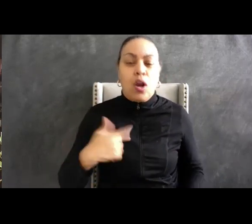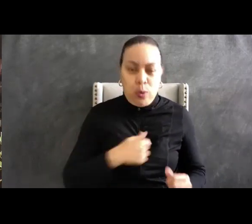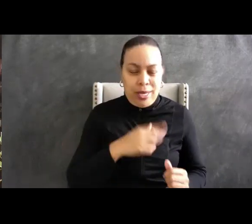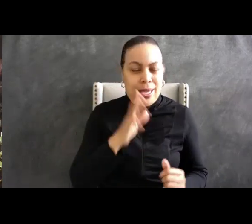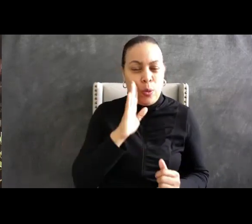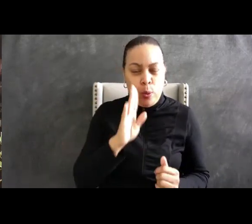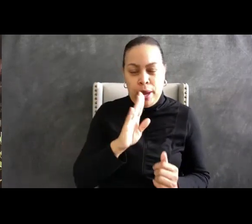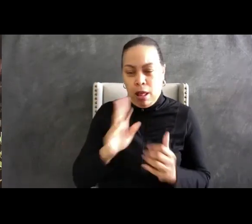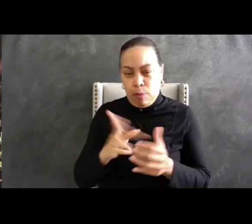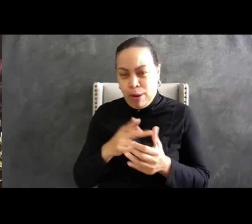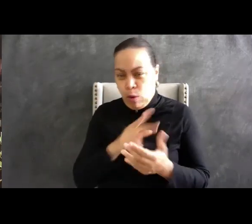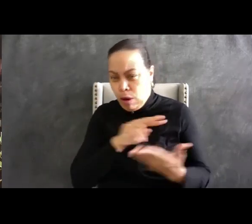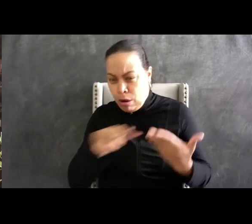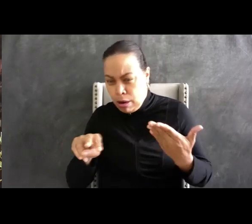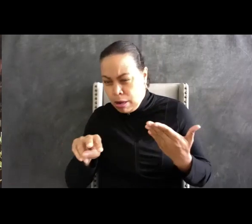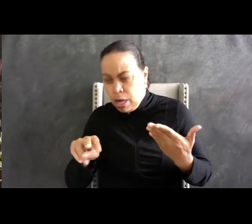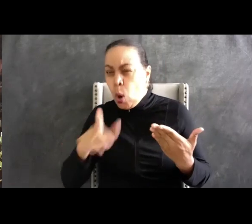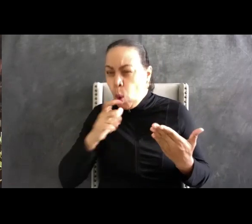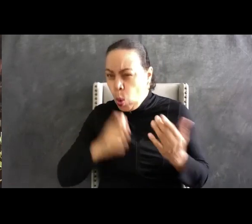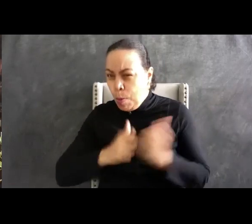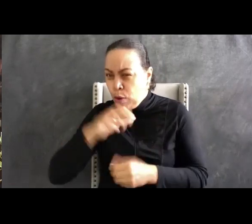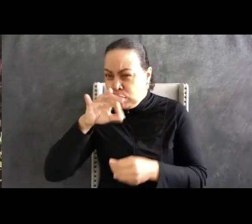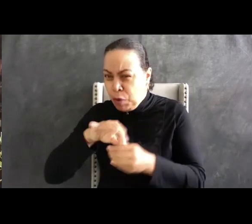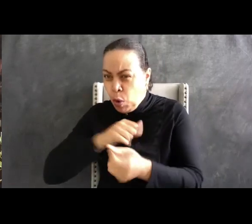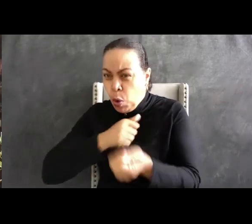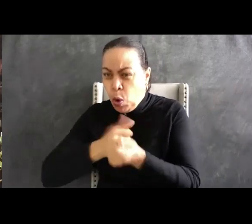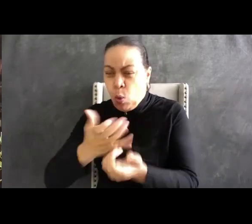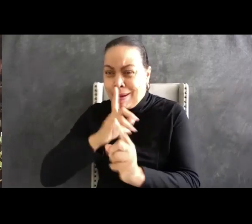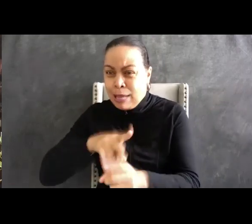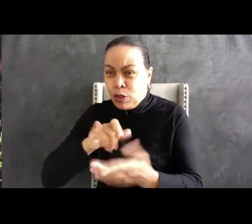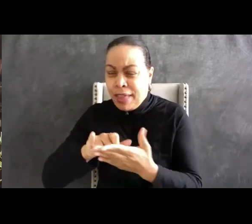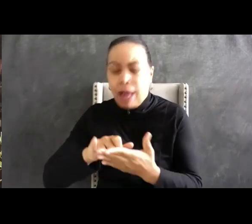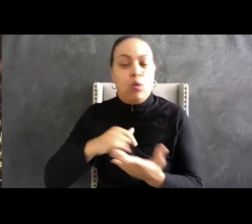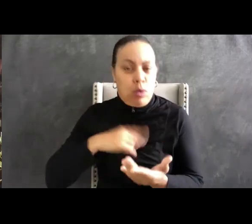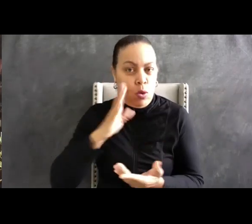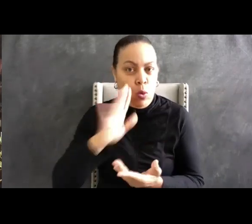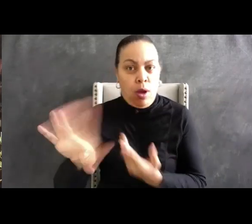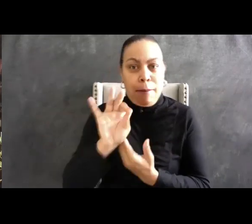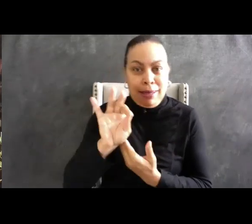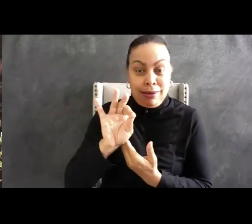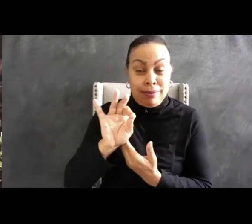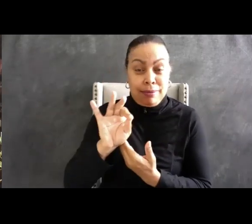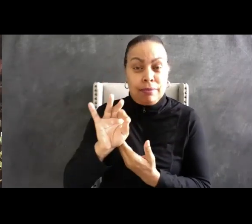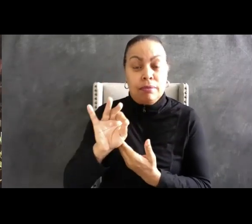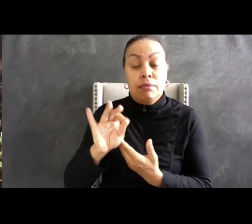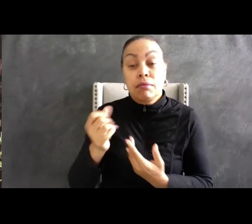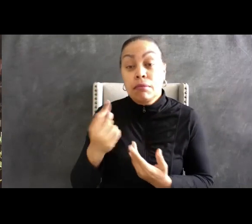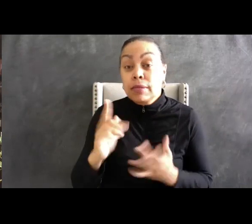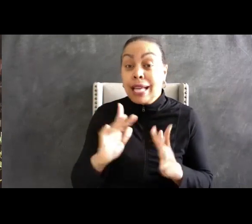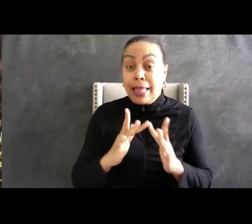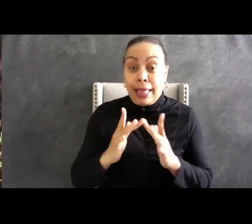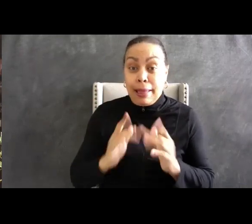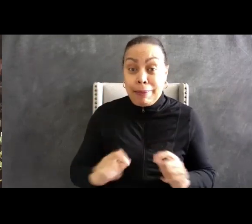that receive the most votes. A link to the recording of this webinar will be sent to everyone in two days